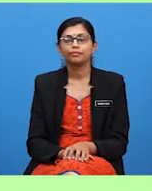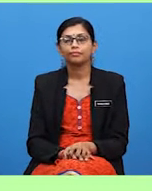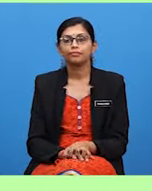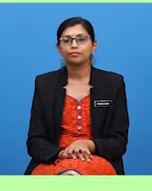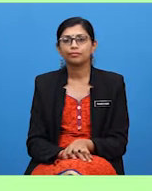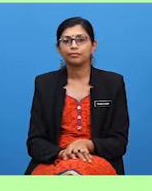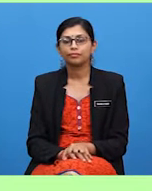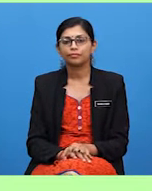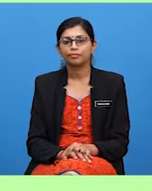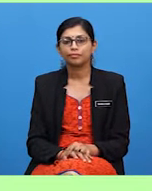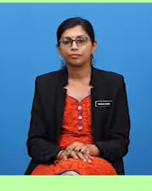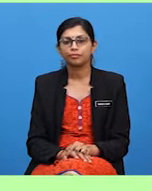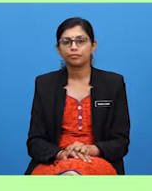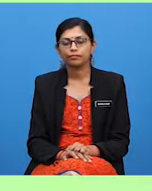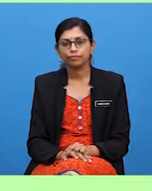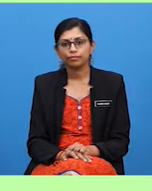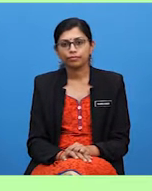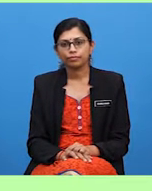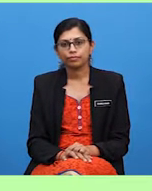I want to help wildlife.